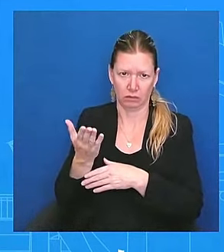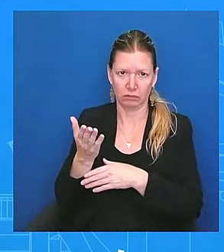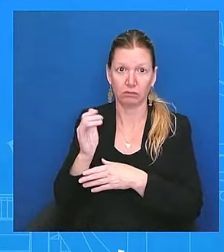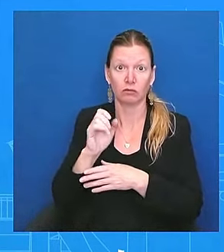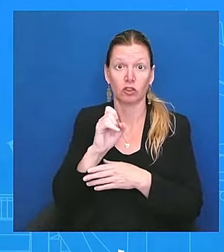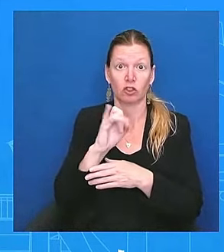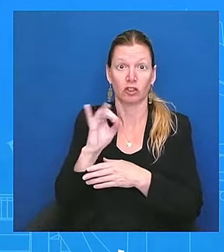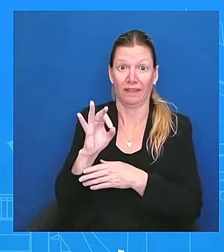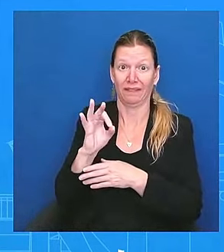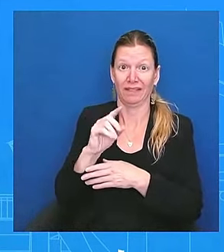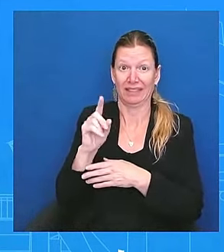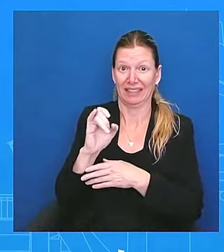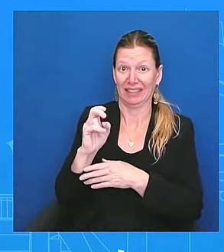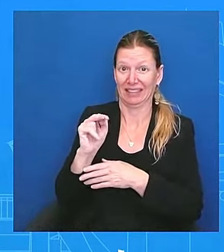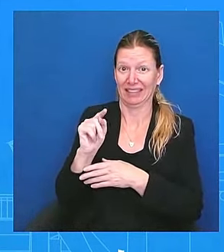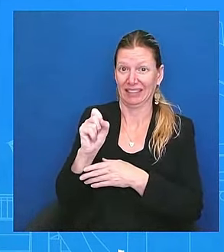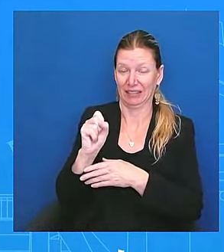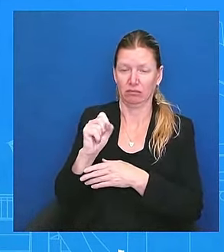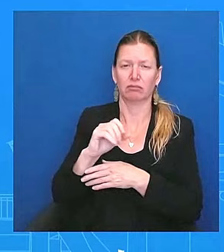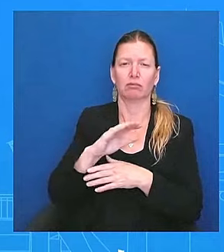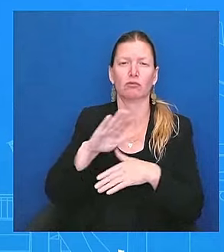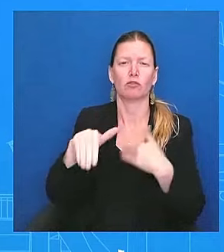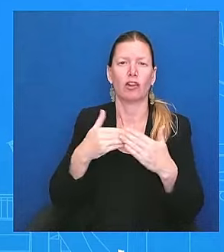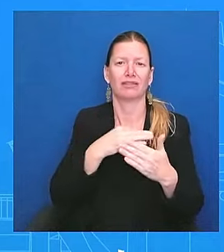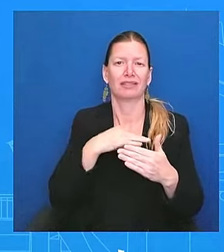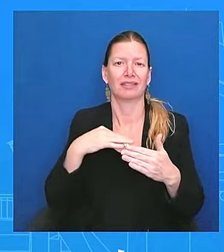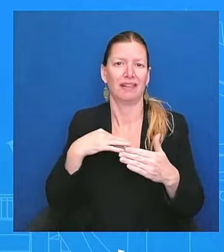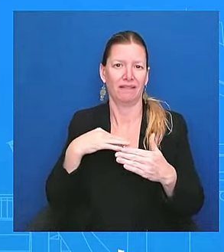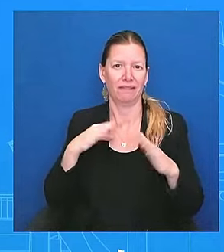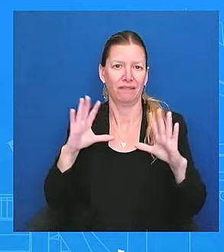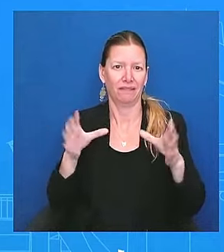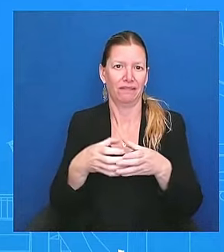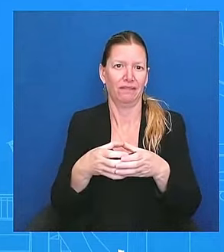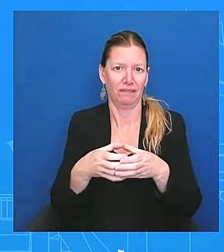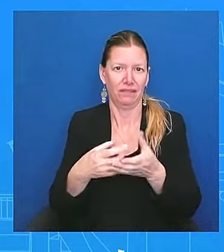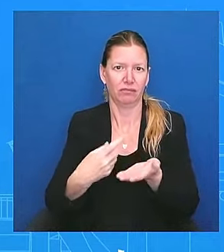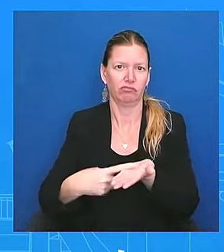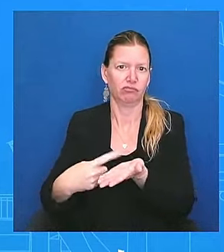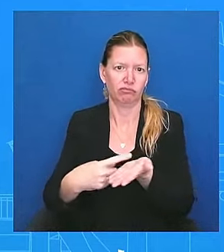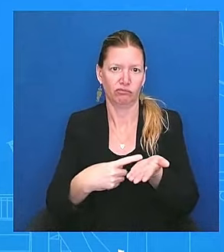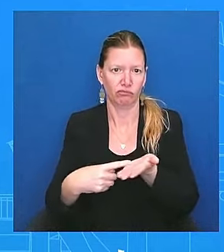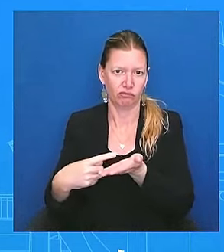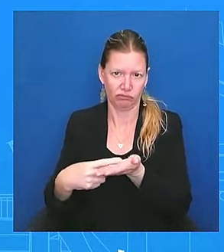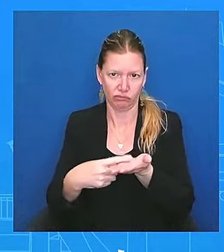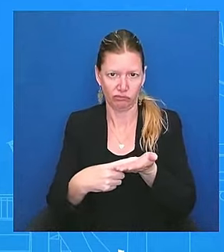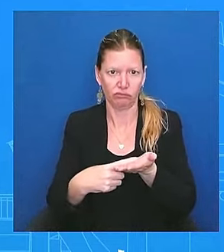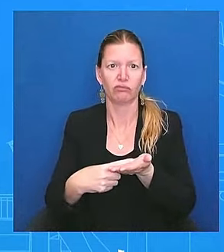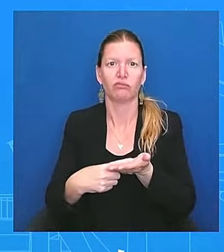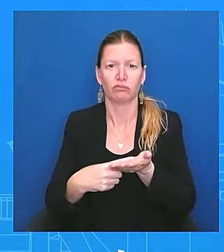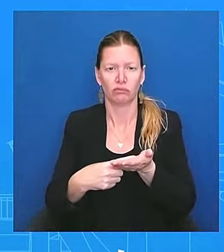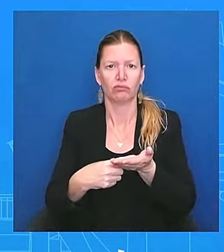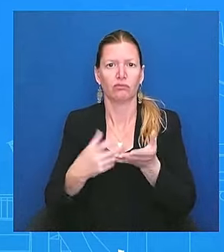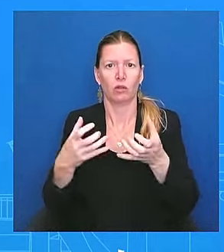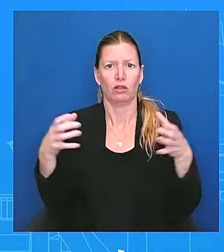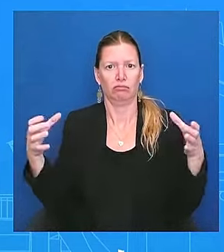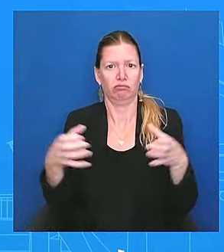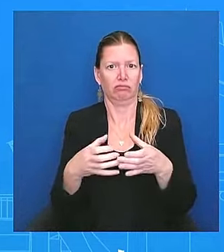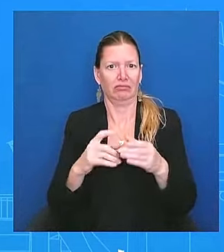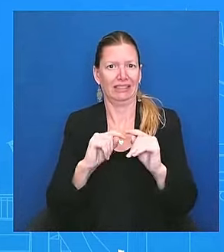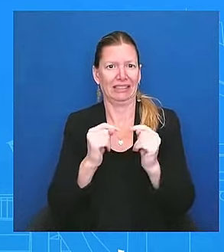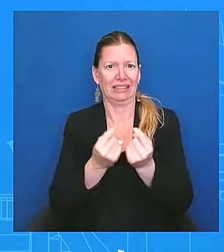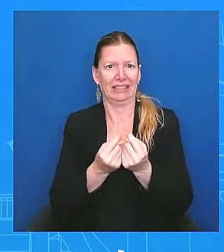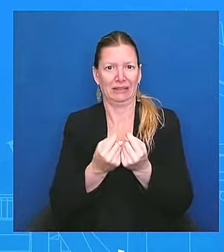and acknowledge what the president said himself, right? That the last few days have been challenging. We've been very, very clear in acknowledging